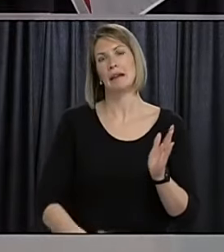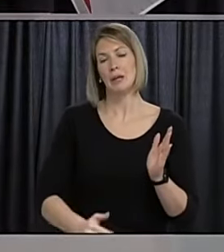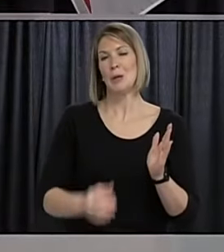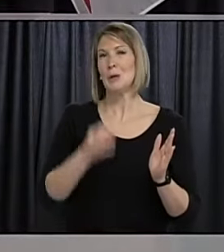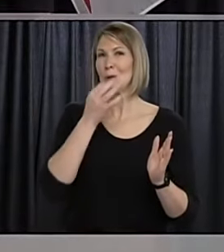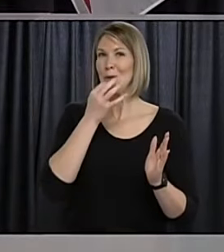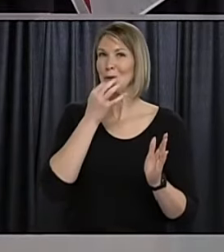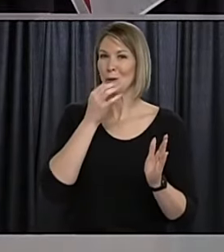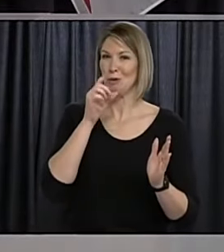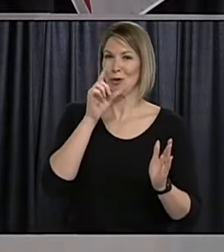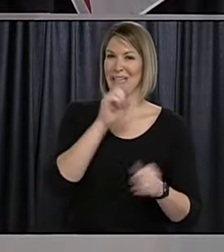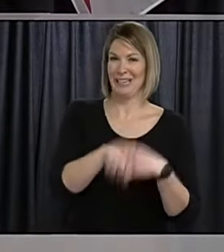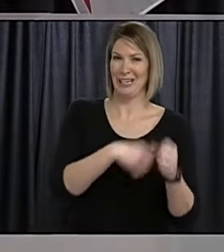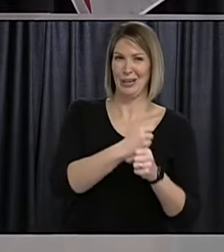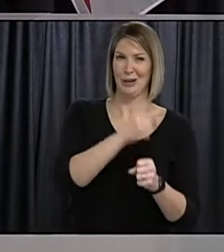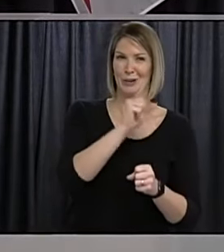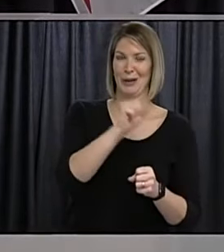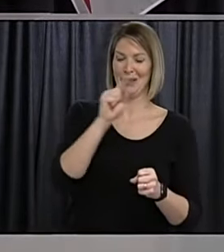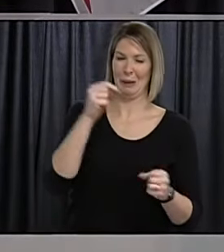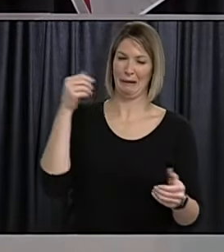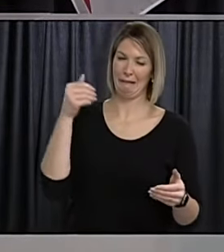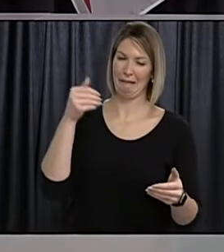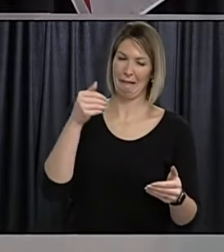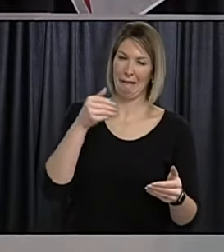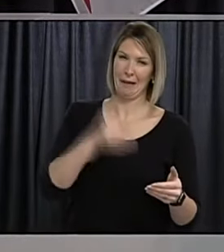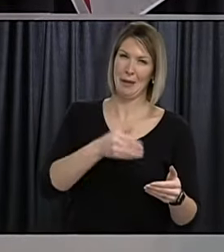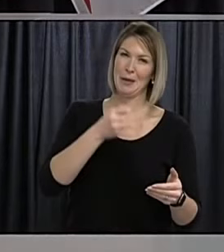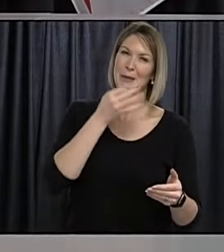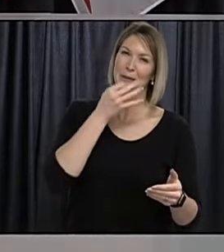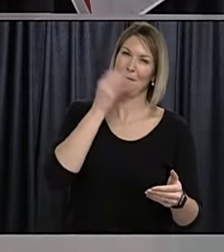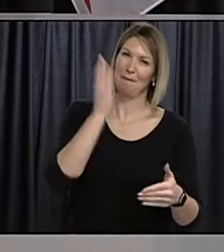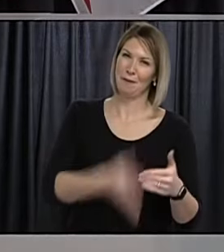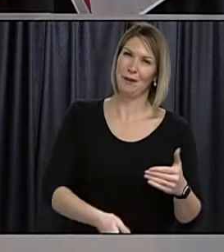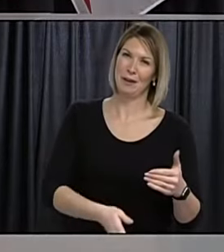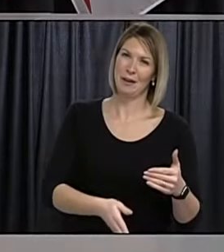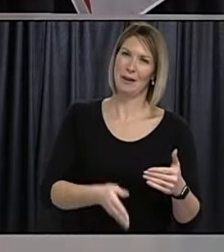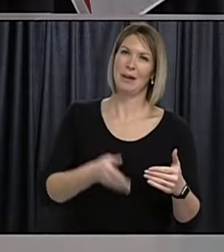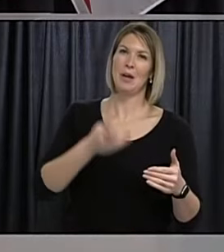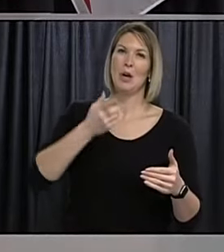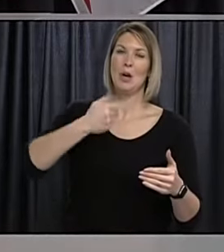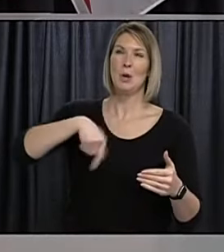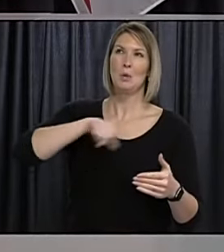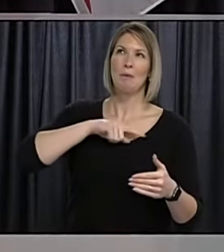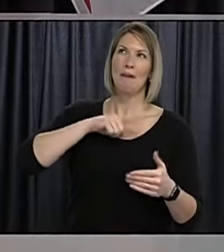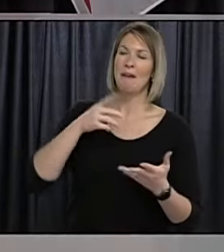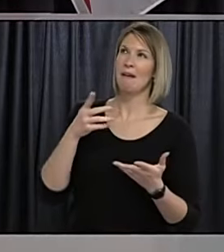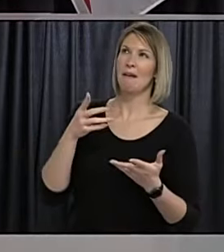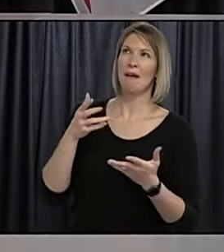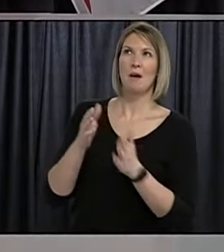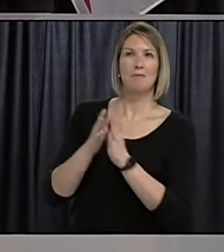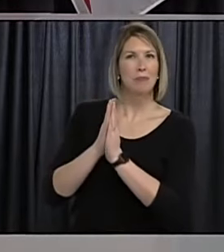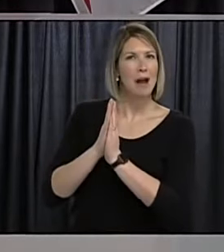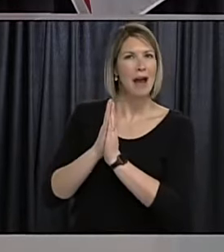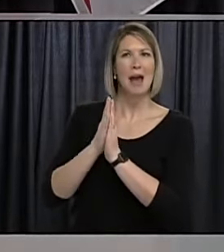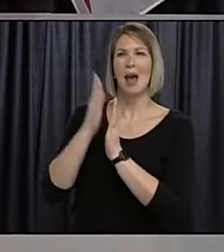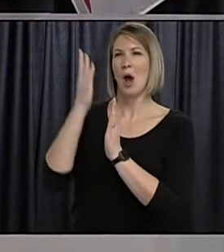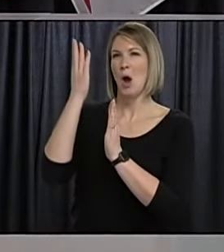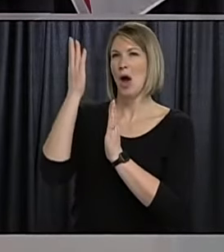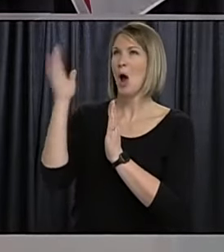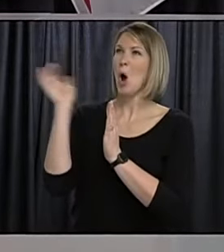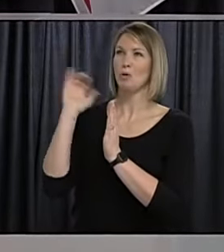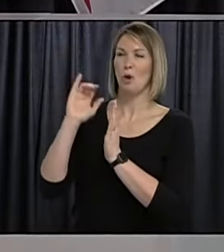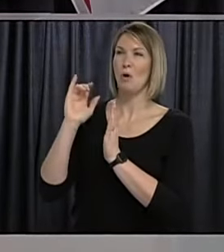wild wild year um we've been praised for our covert response uh internationally we've kept cases low i